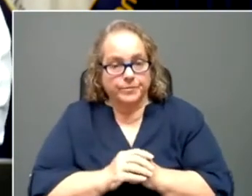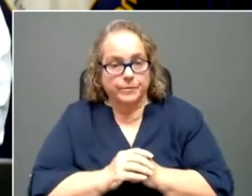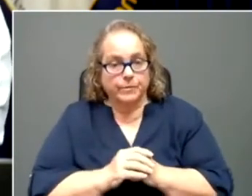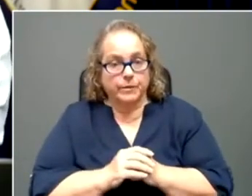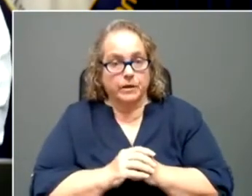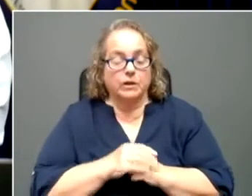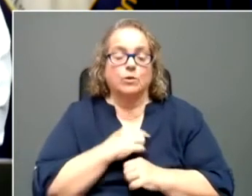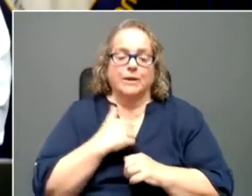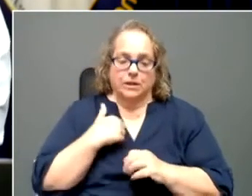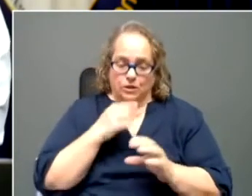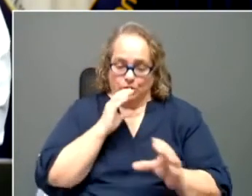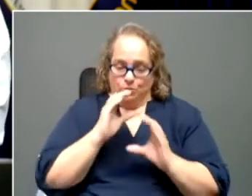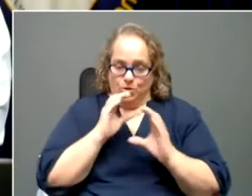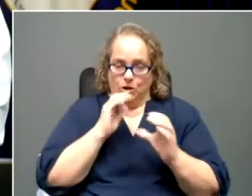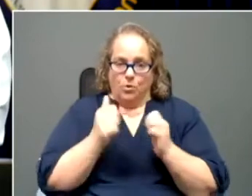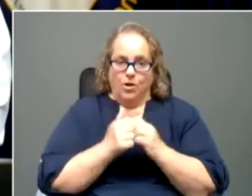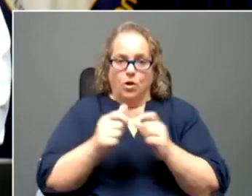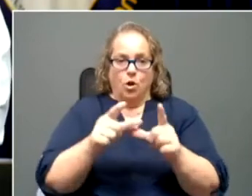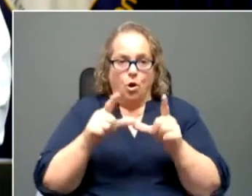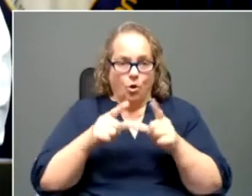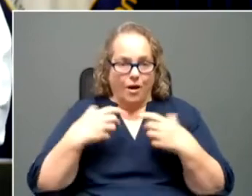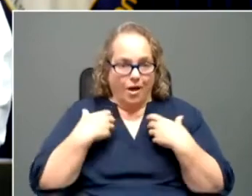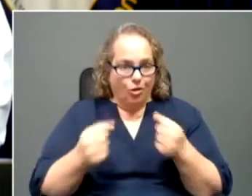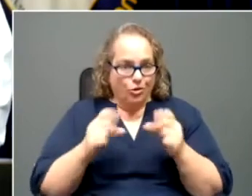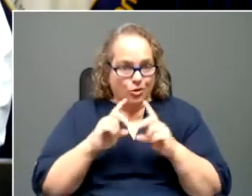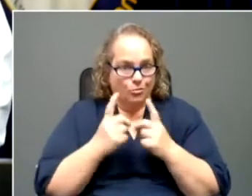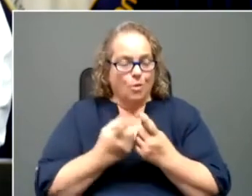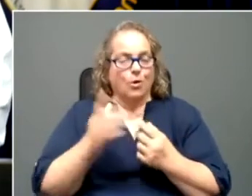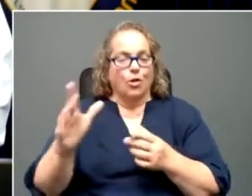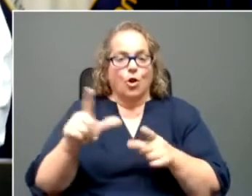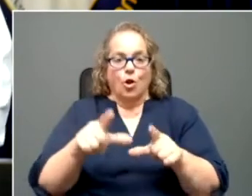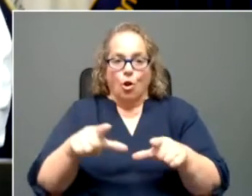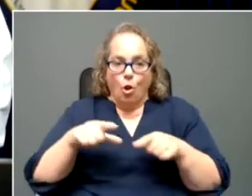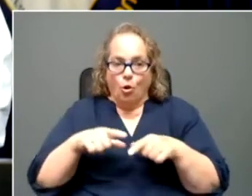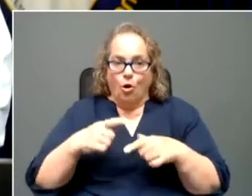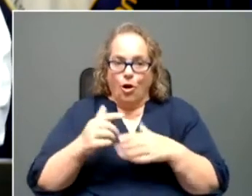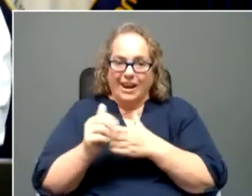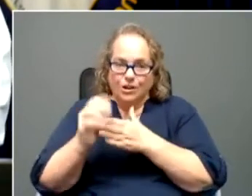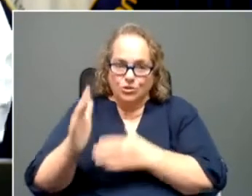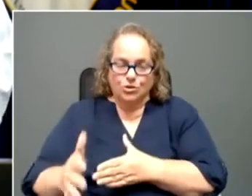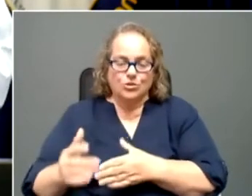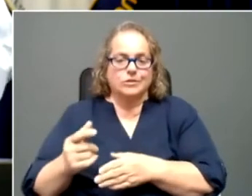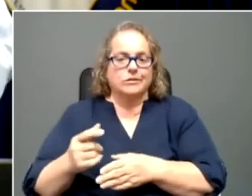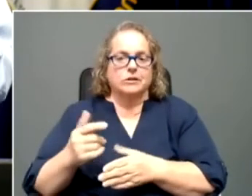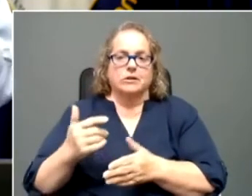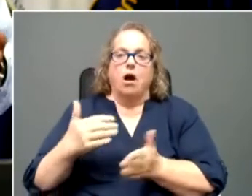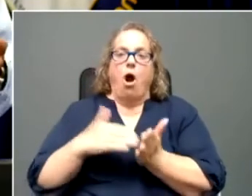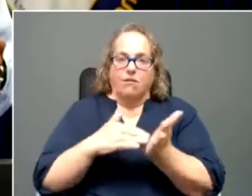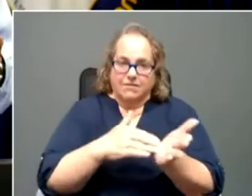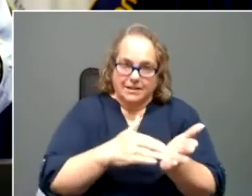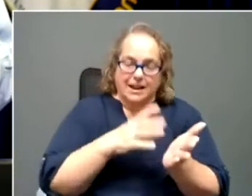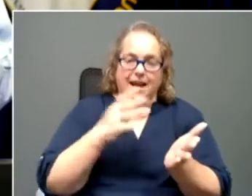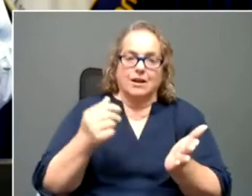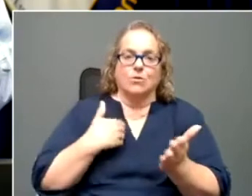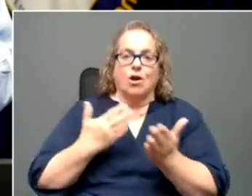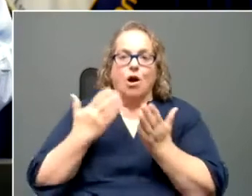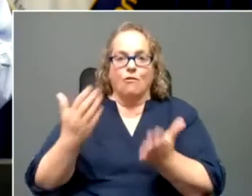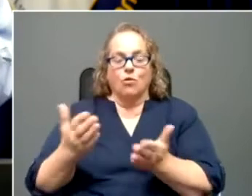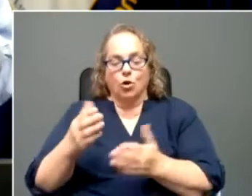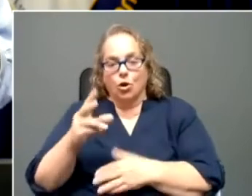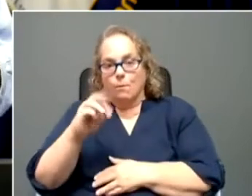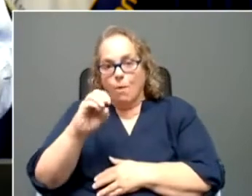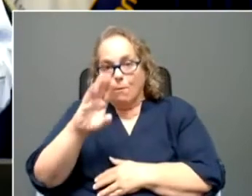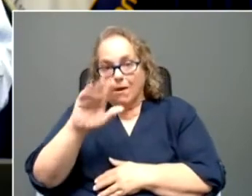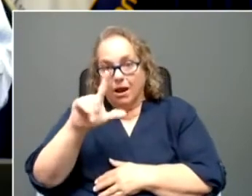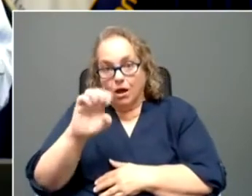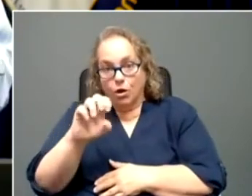communicate with local health departments and their local leaders on a regular basis. We are offering, mobile units,